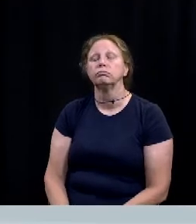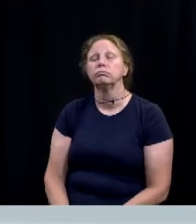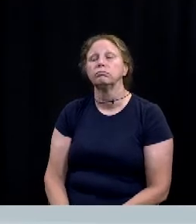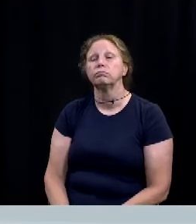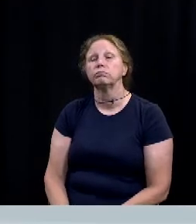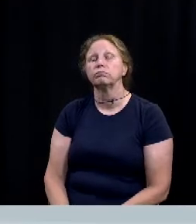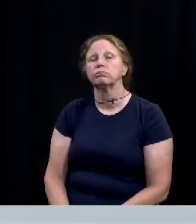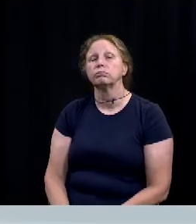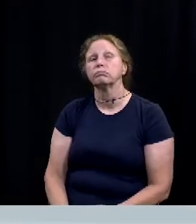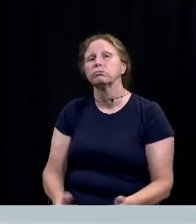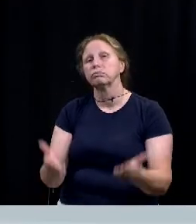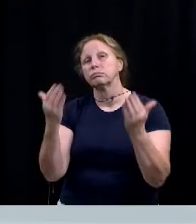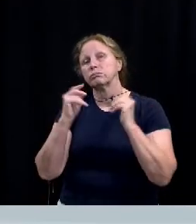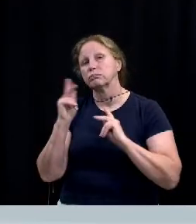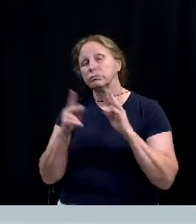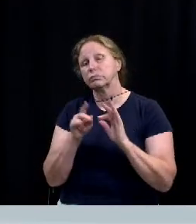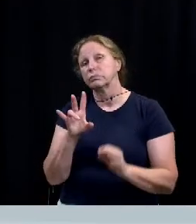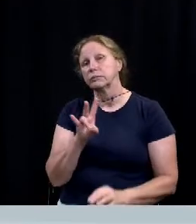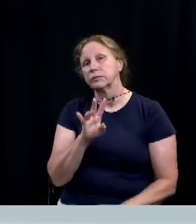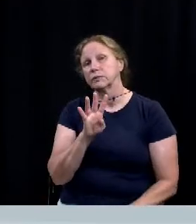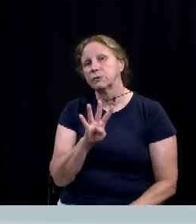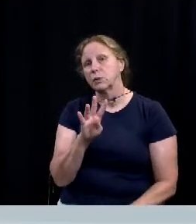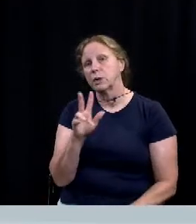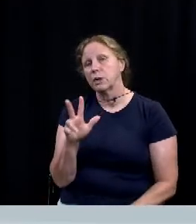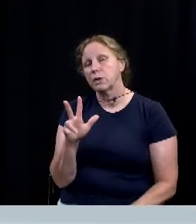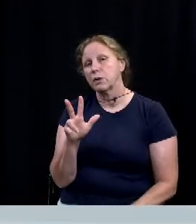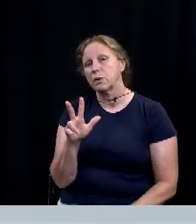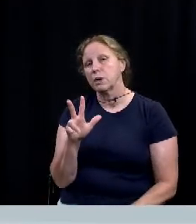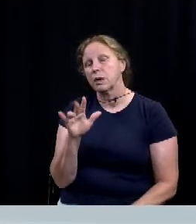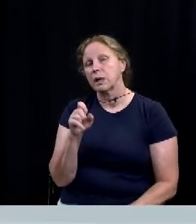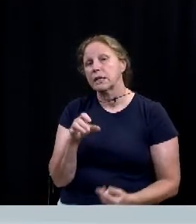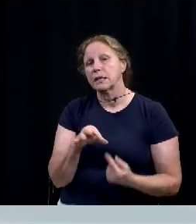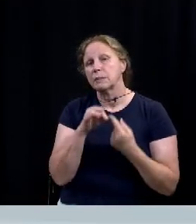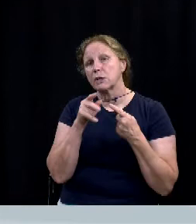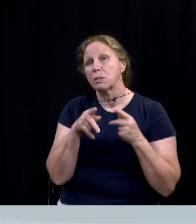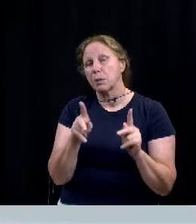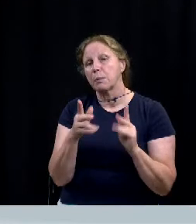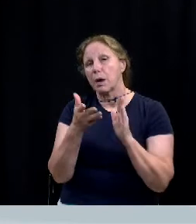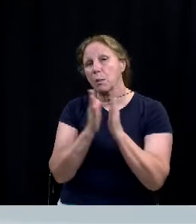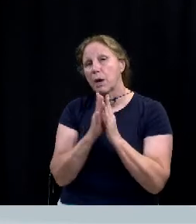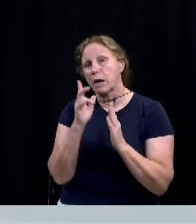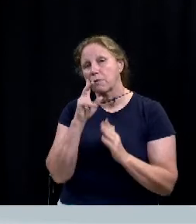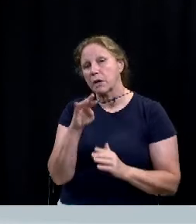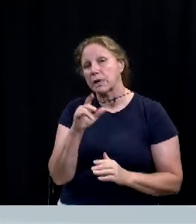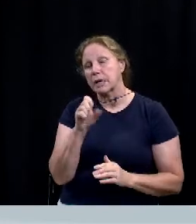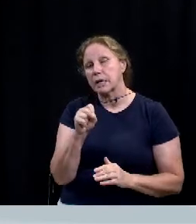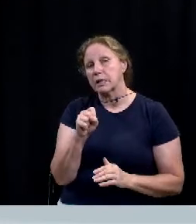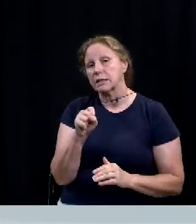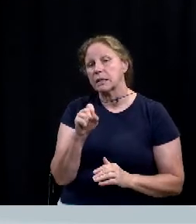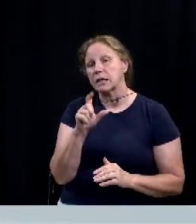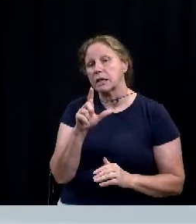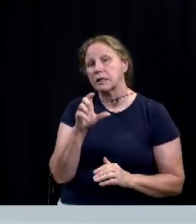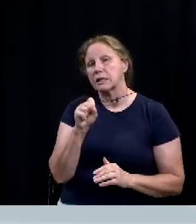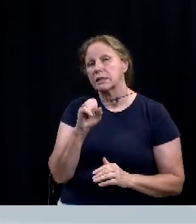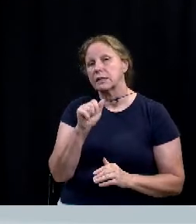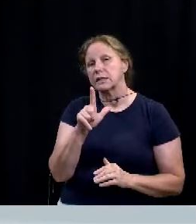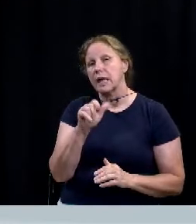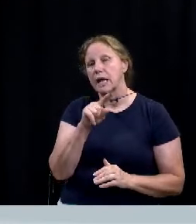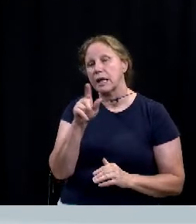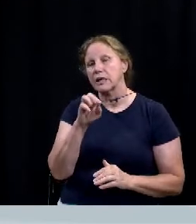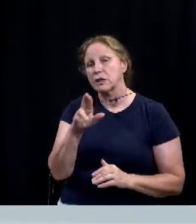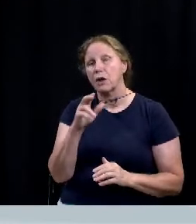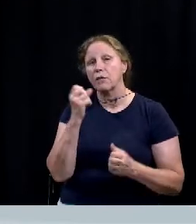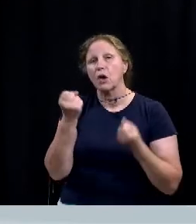The next public hearing 743 is a special permit request from Nicholas Salazar for automobile